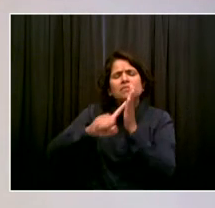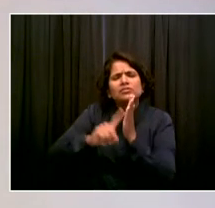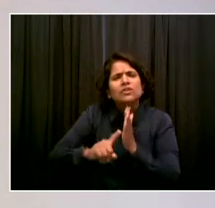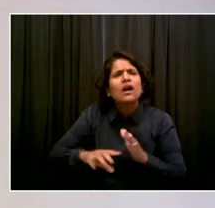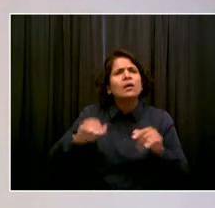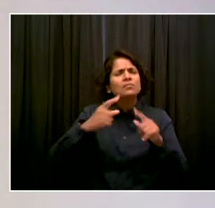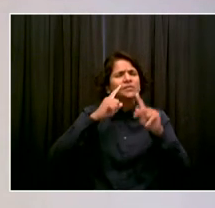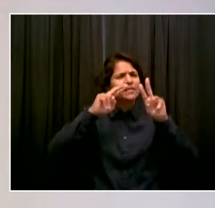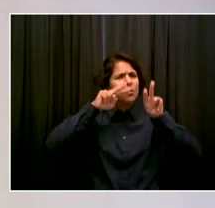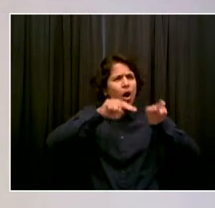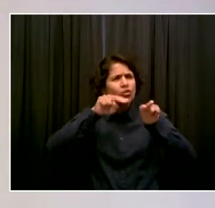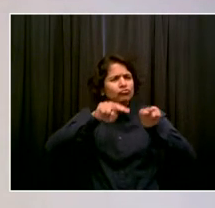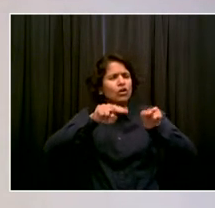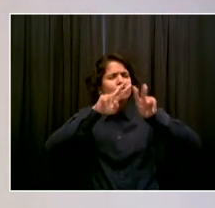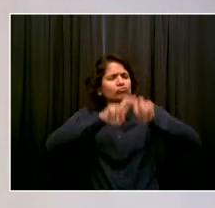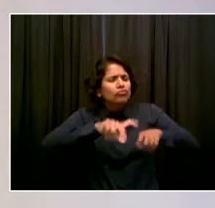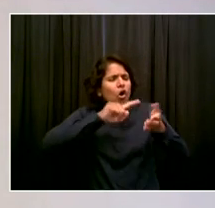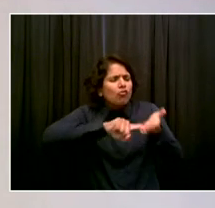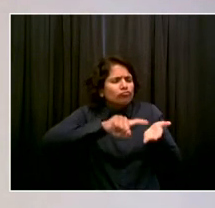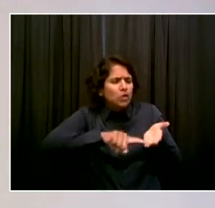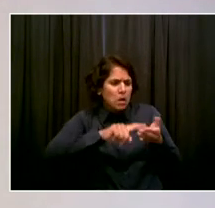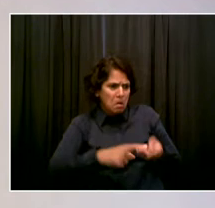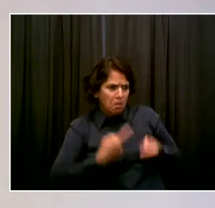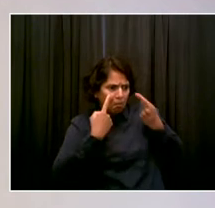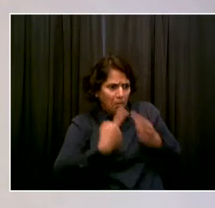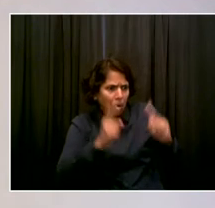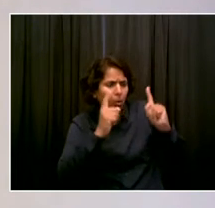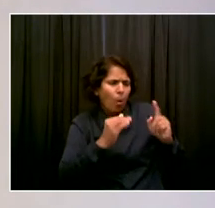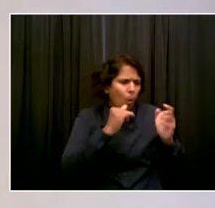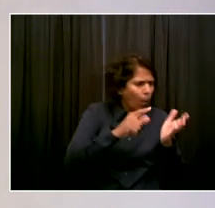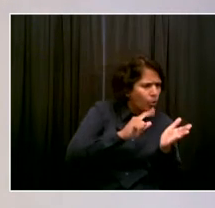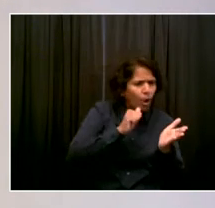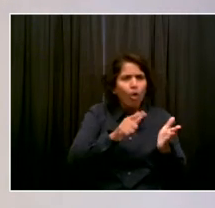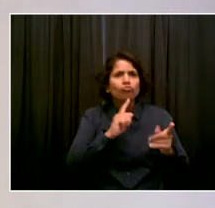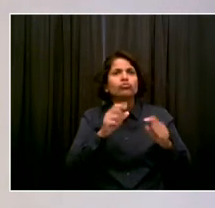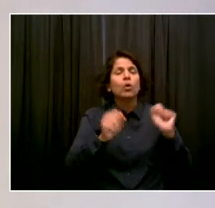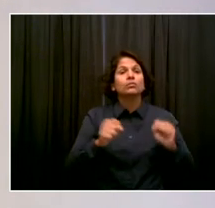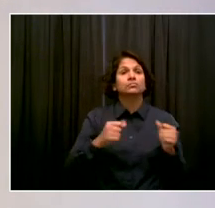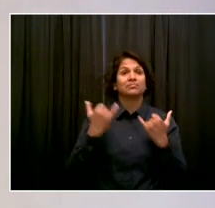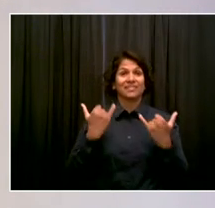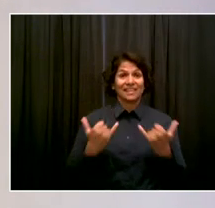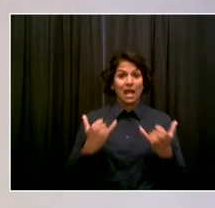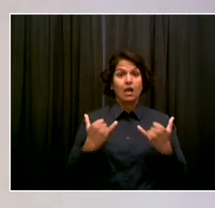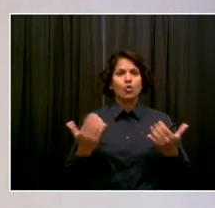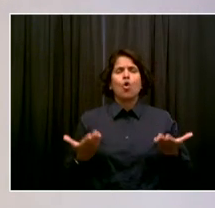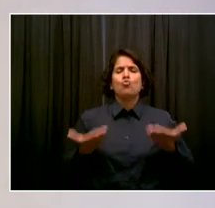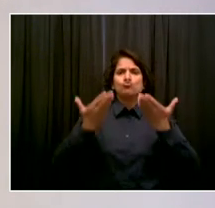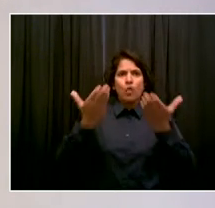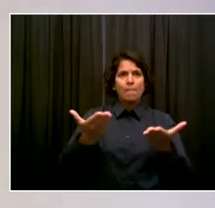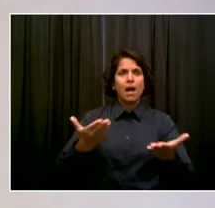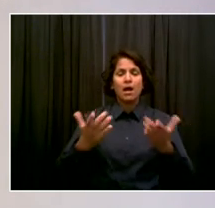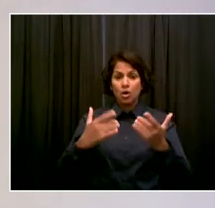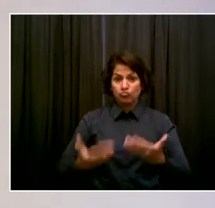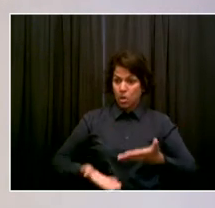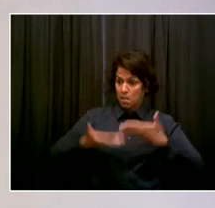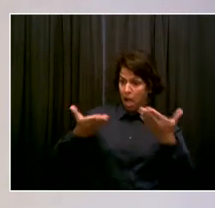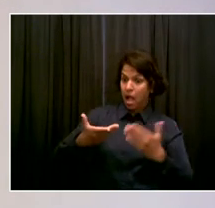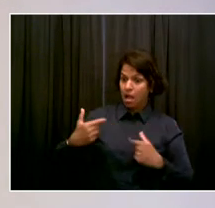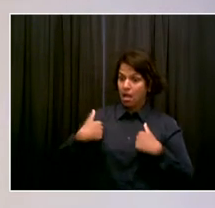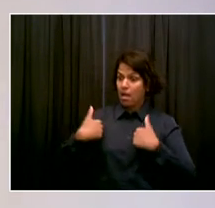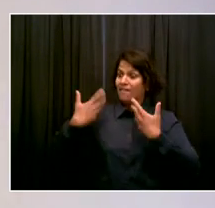message that at this moment, we are not recommending booster shots for anyone, including those who have received the Johnson & Johnson vaccine.